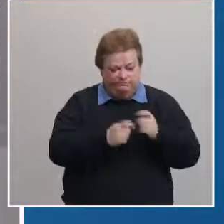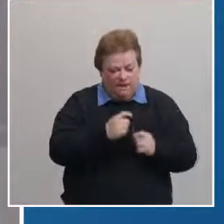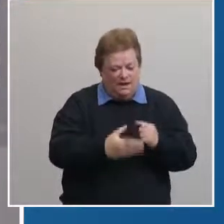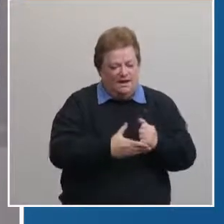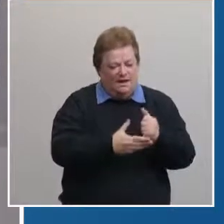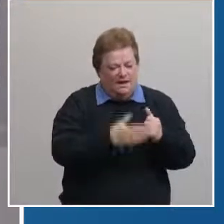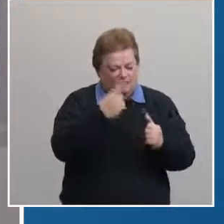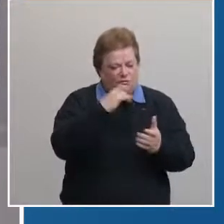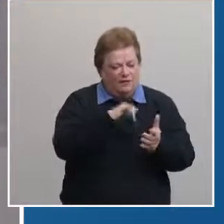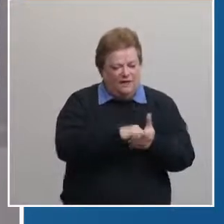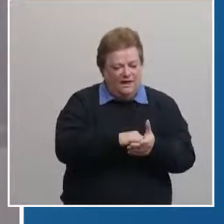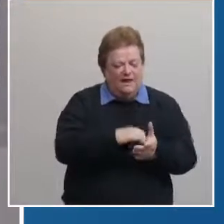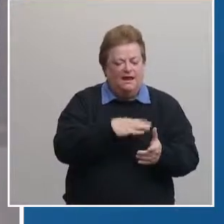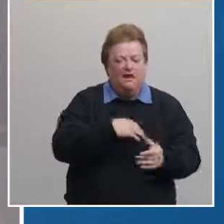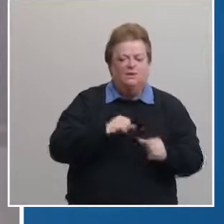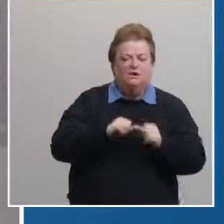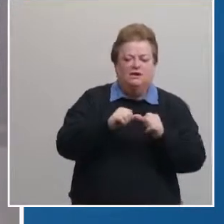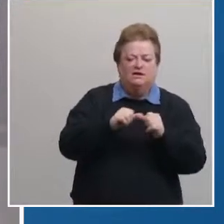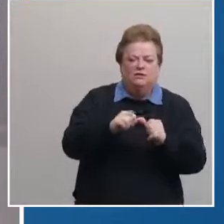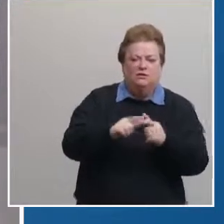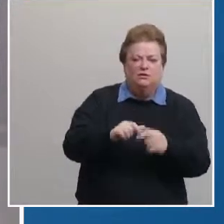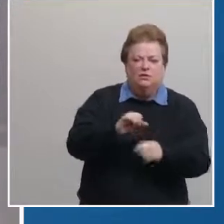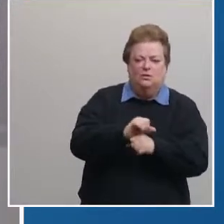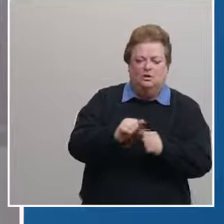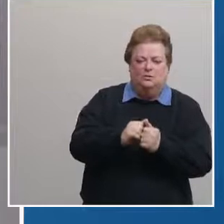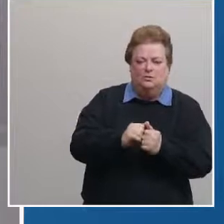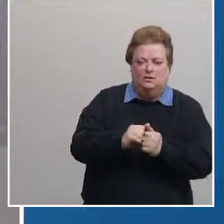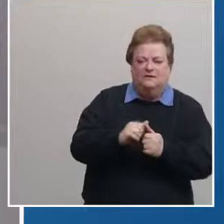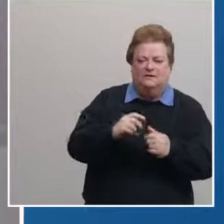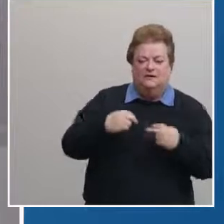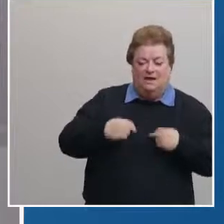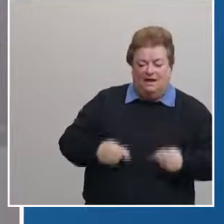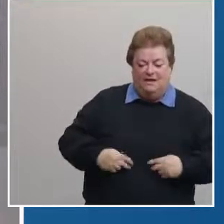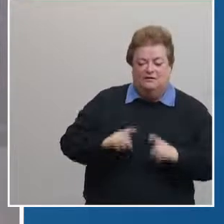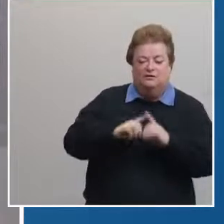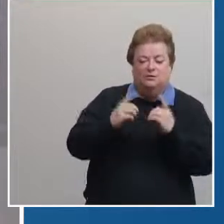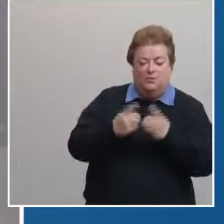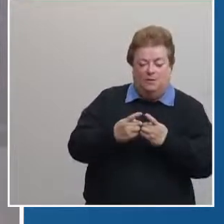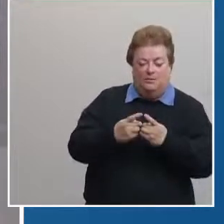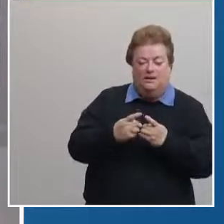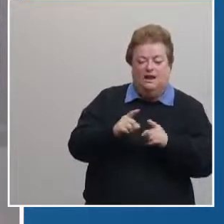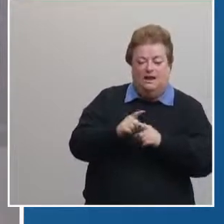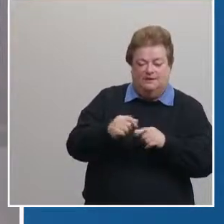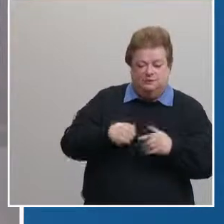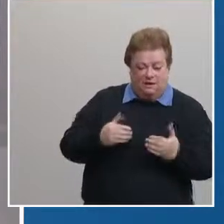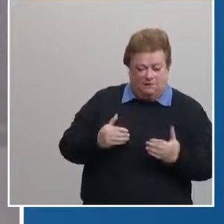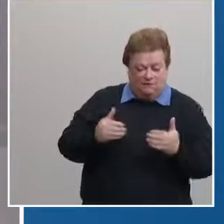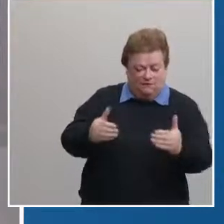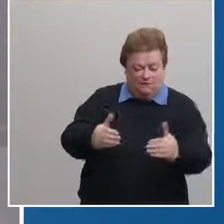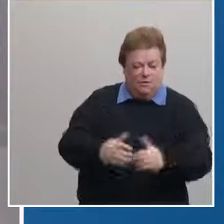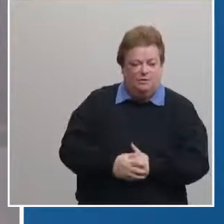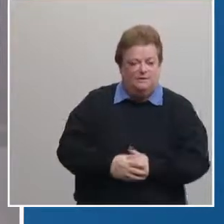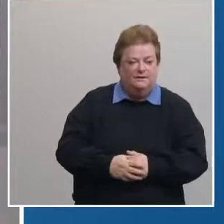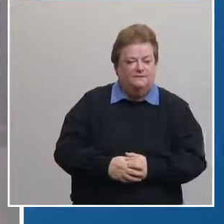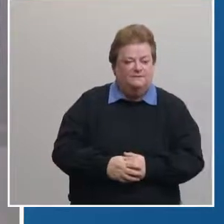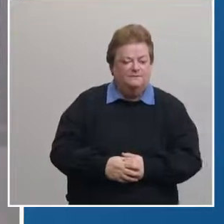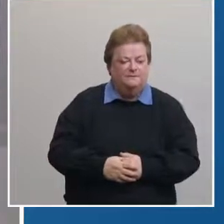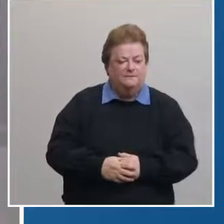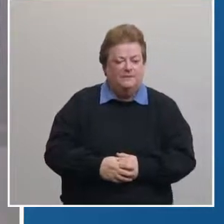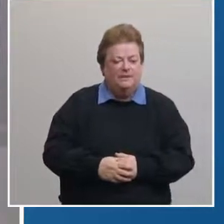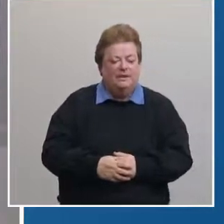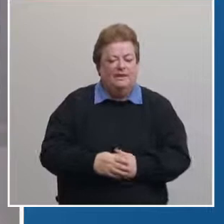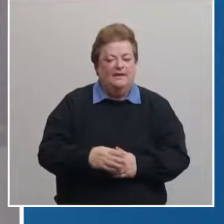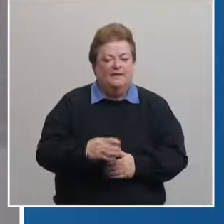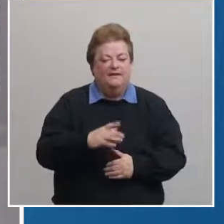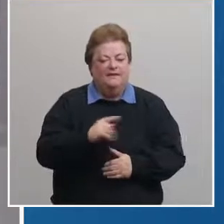we will continue to work with the lancaster county health department as we move forward the physicians clinics